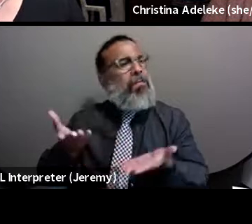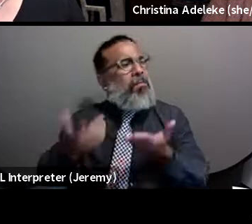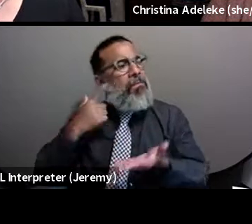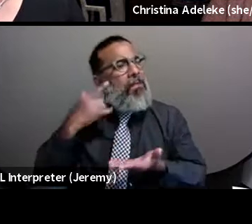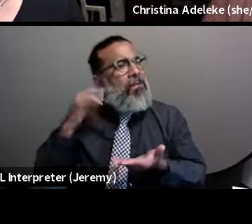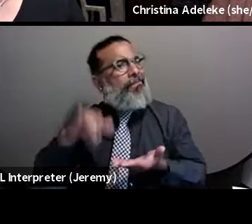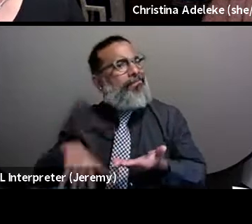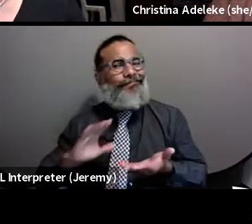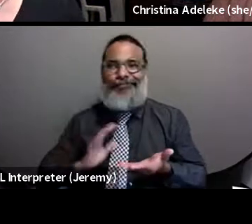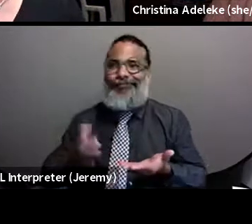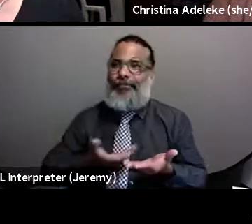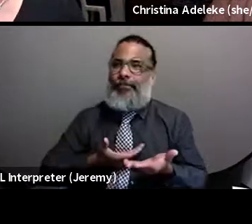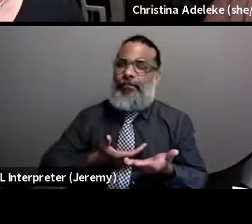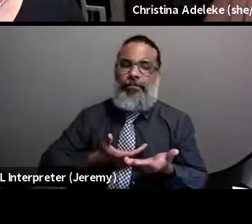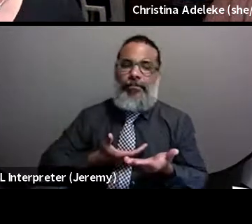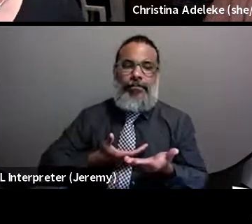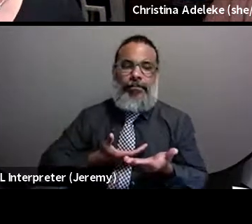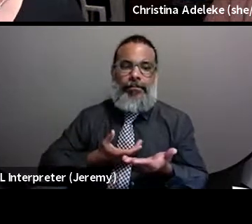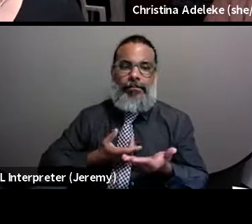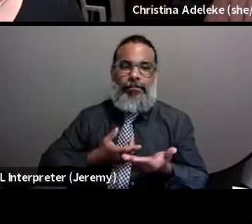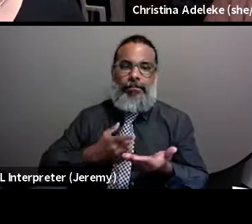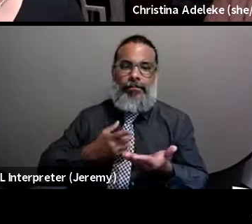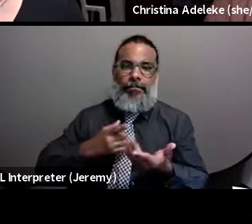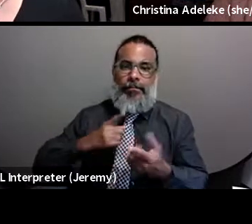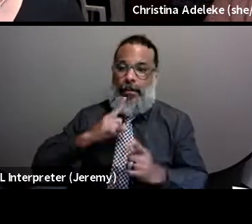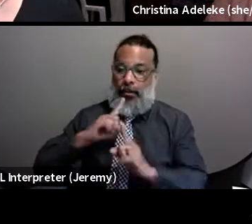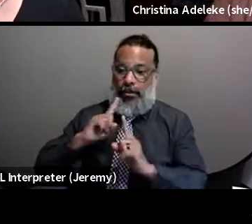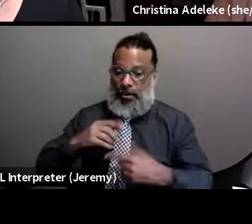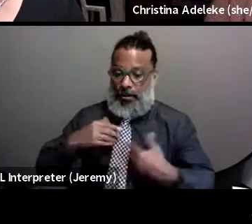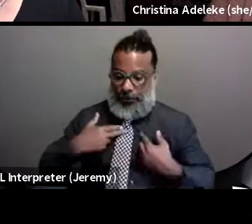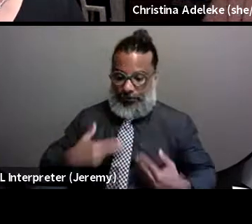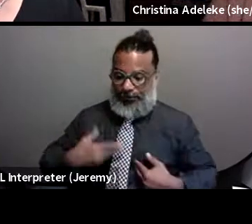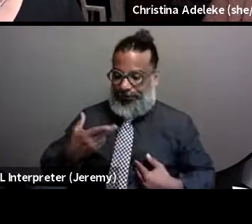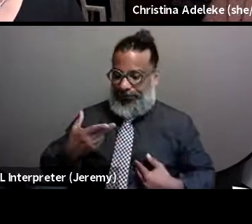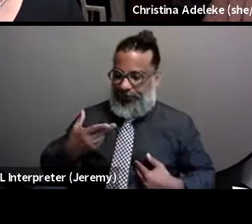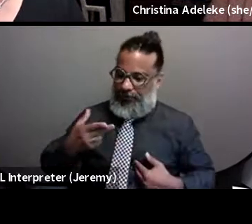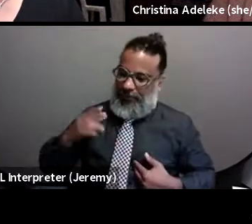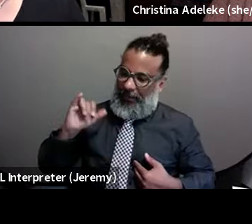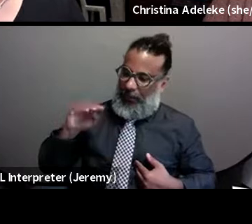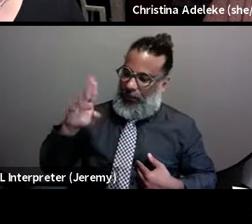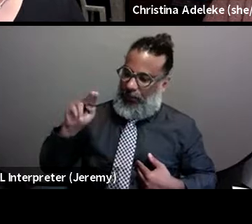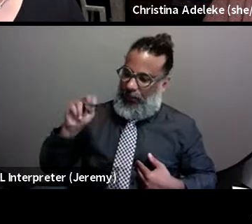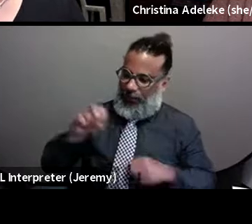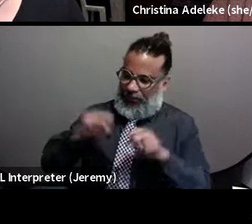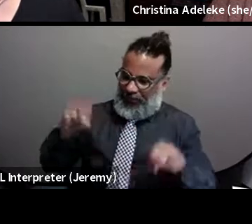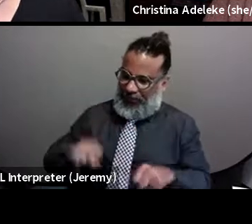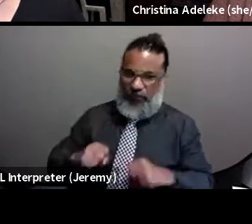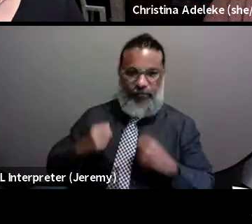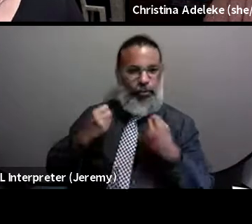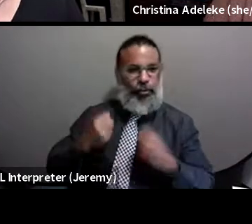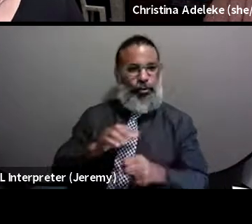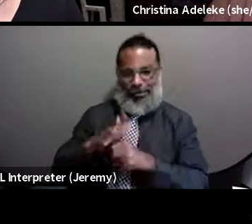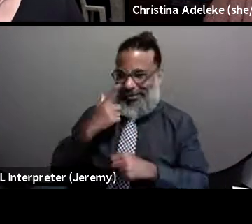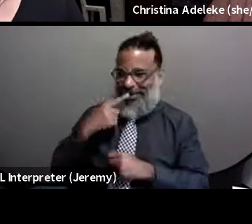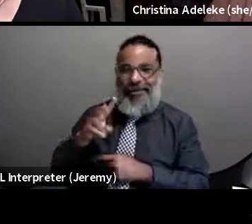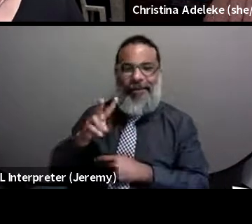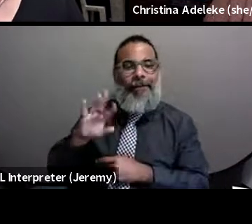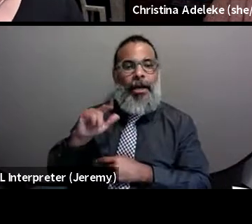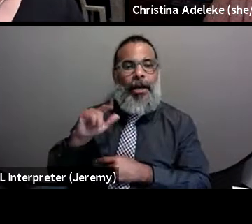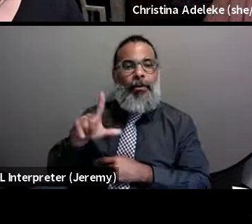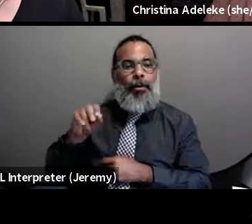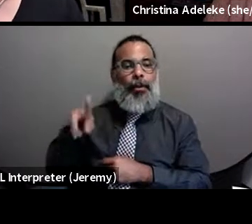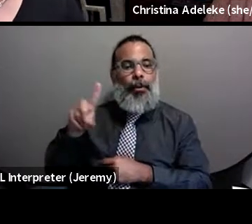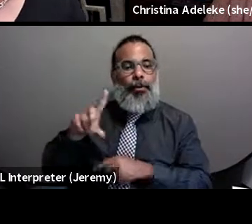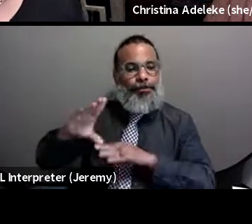response, if your immune system is strong enough, right, based on your viral load and CD4